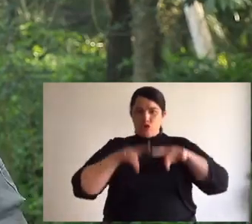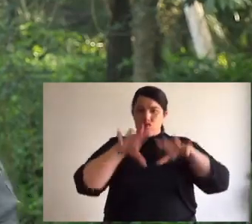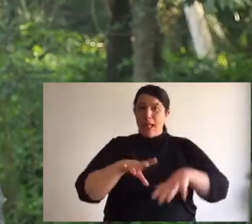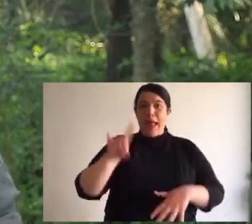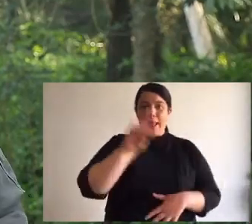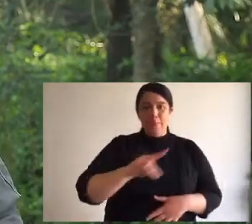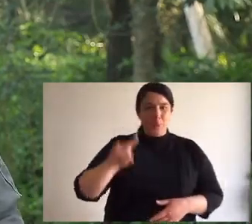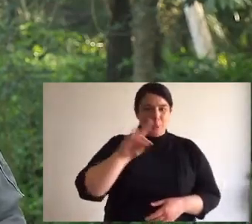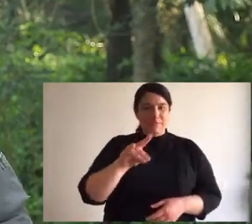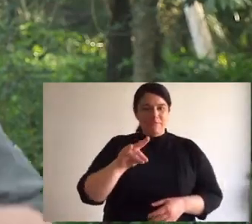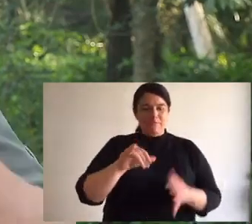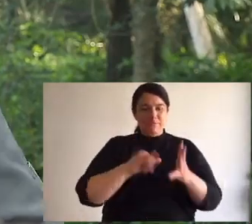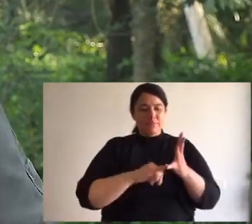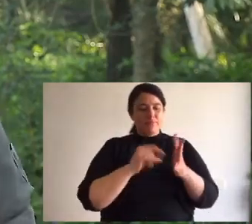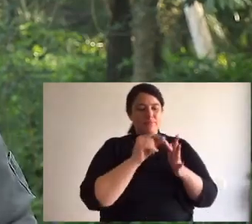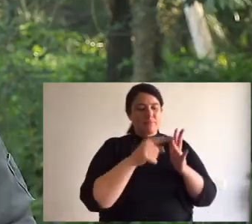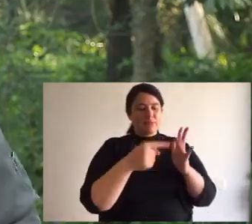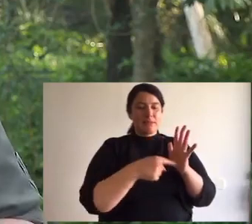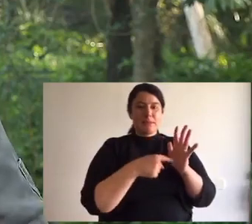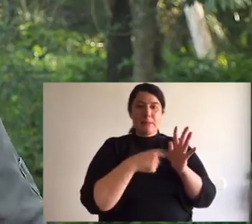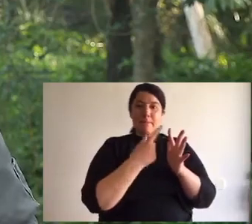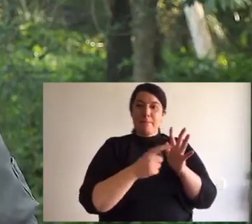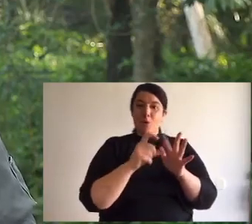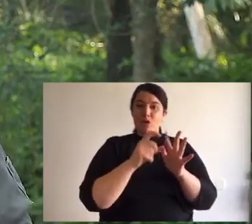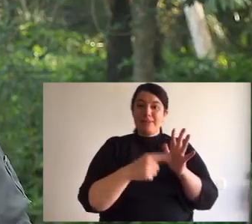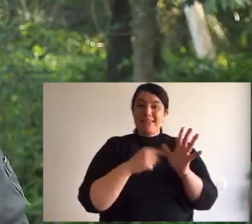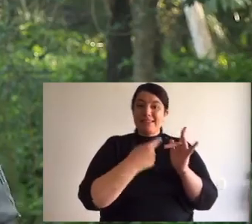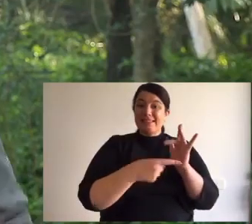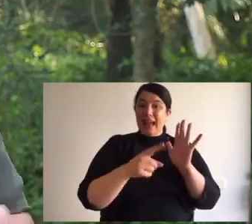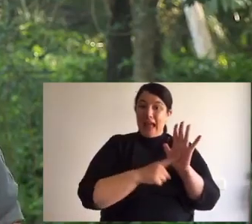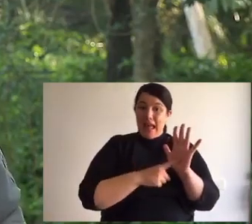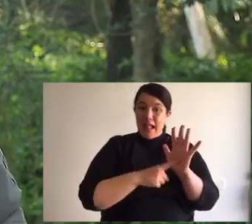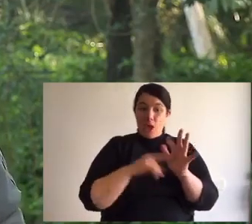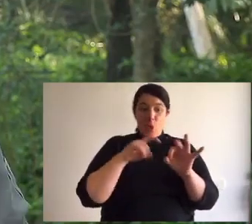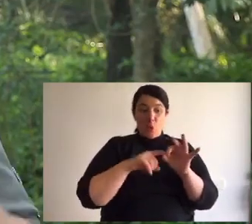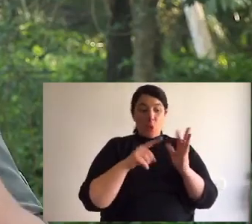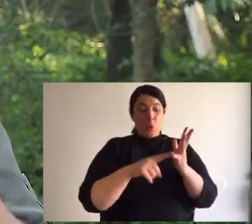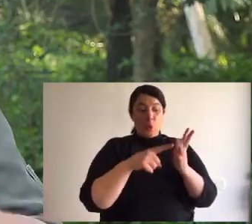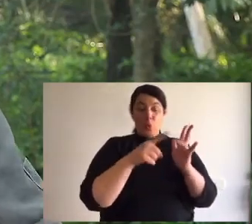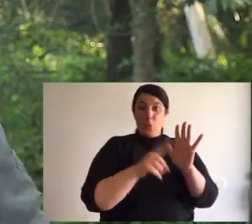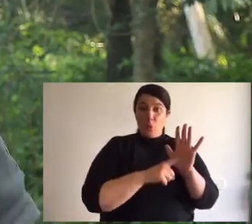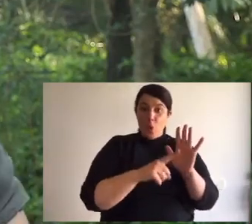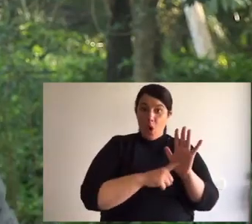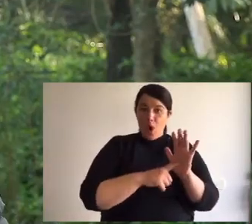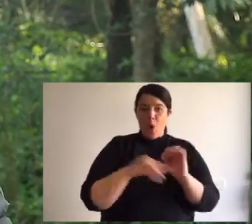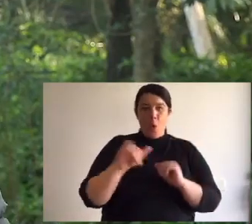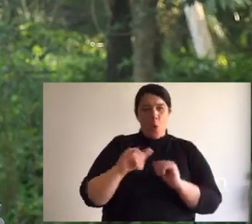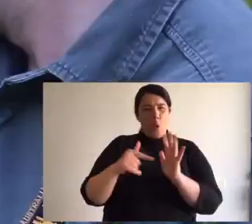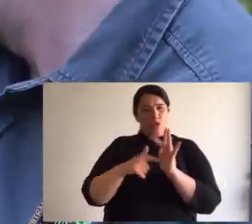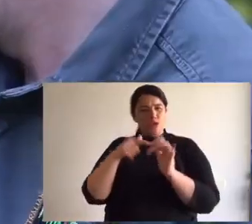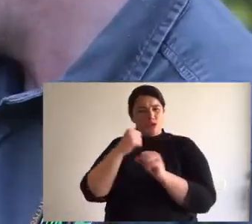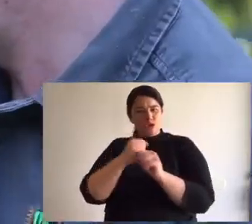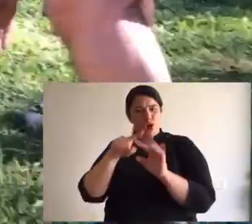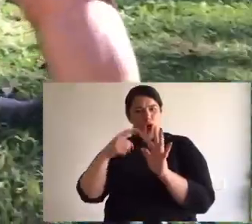animals. It's the spotted-tailed quoll or tiger quoll, otherwise known as the baby-faced assassin.